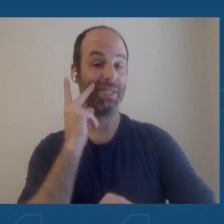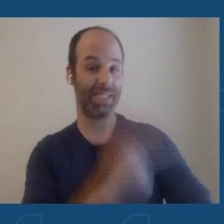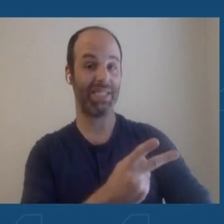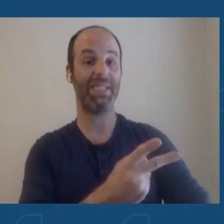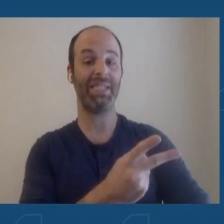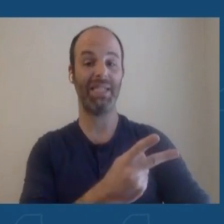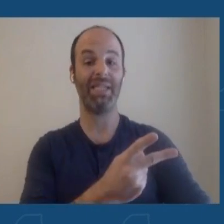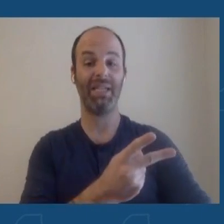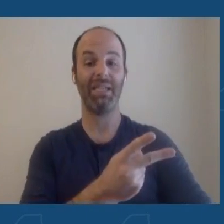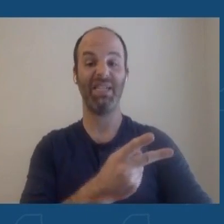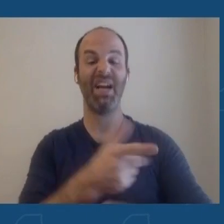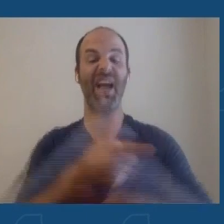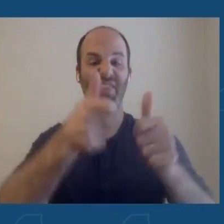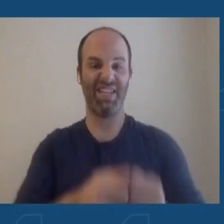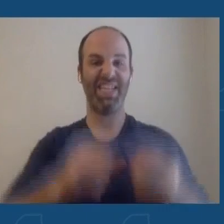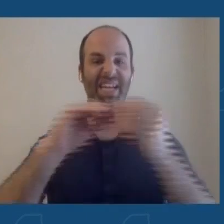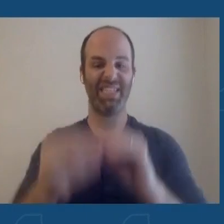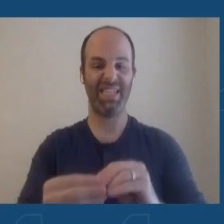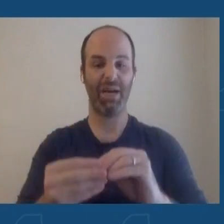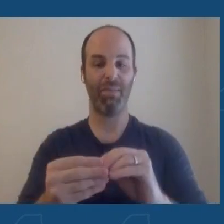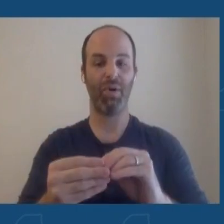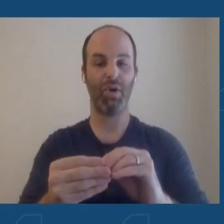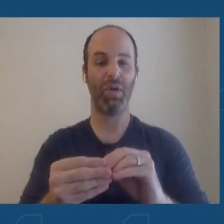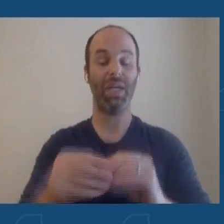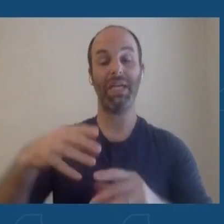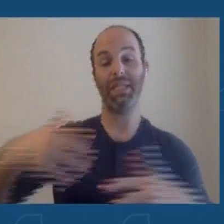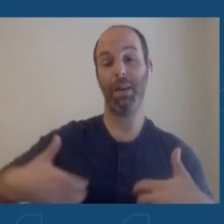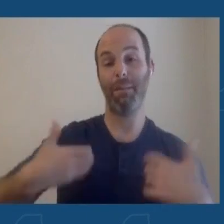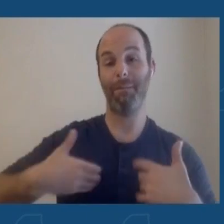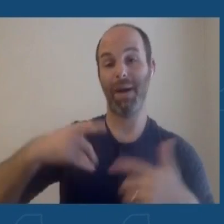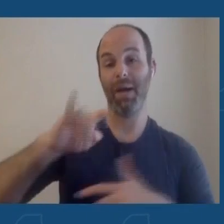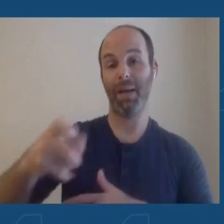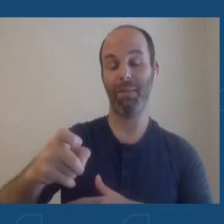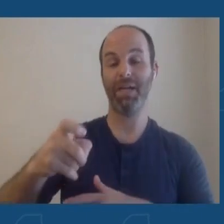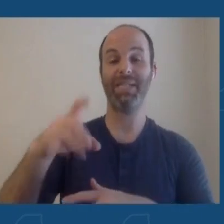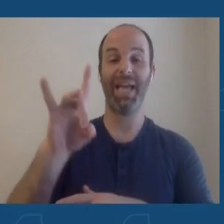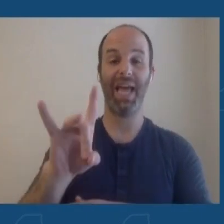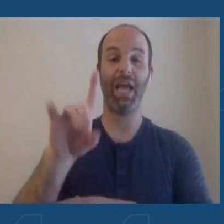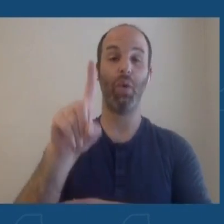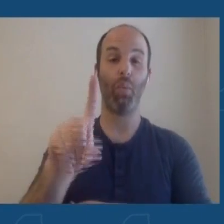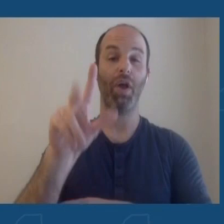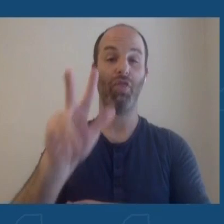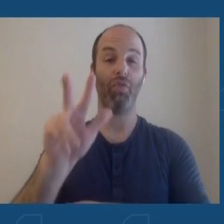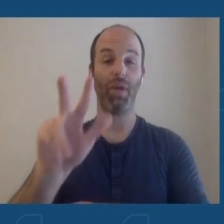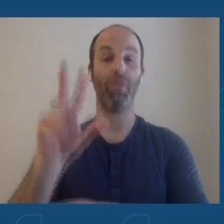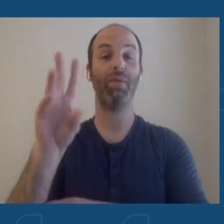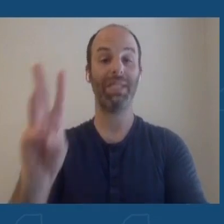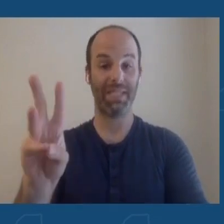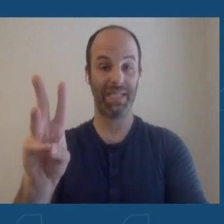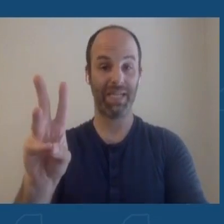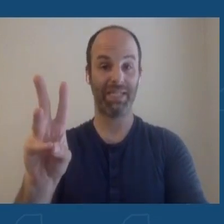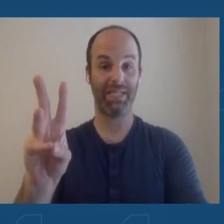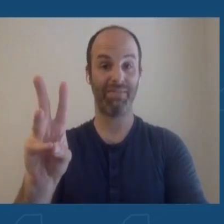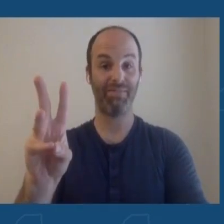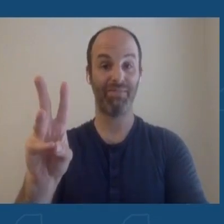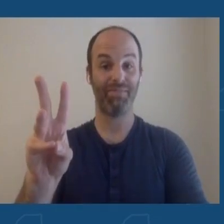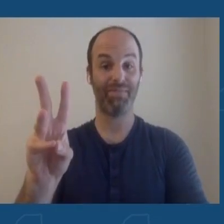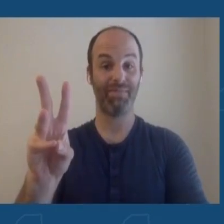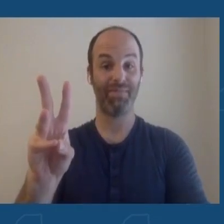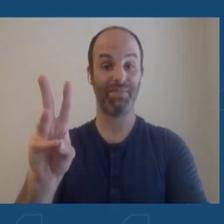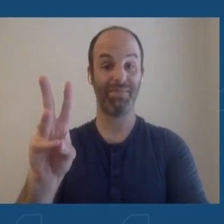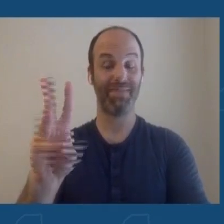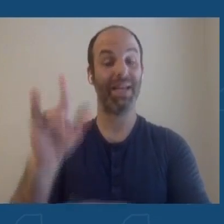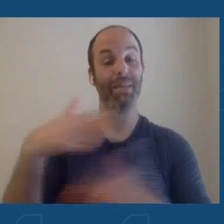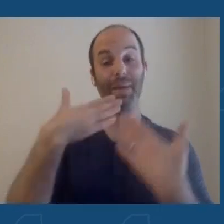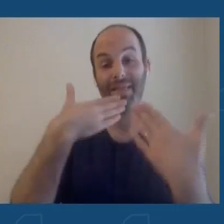text number is monkeypox to 81336. So with that, let me thank